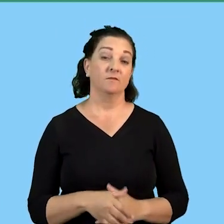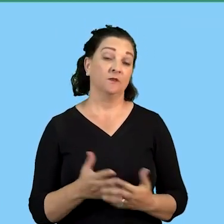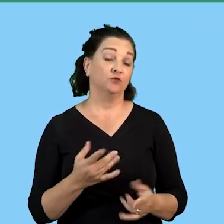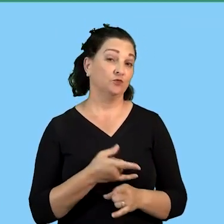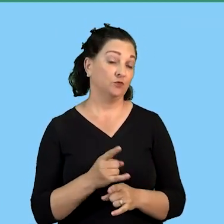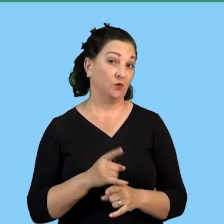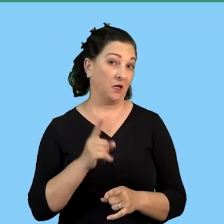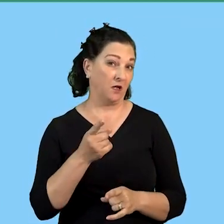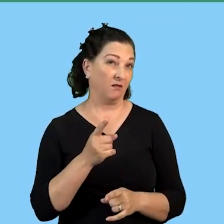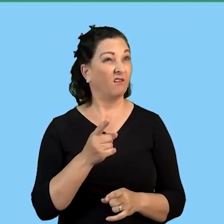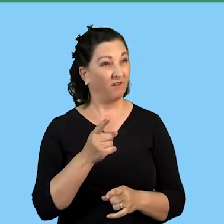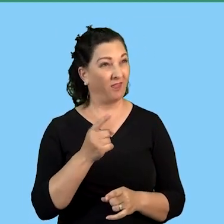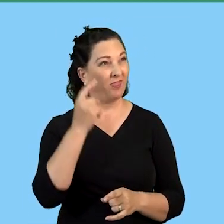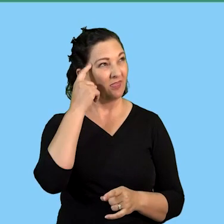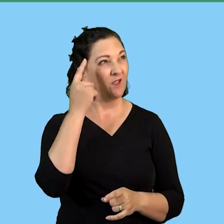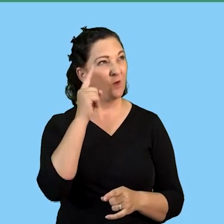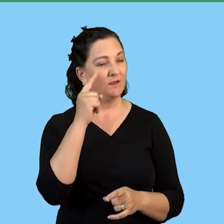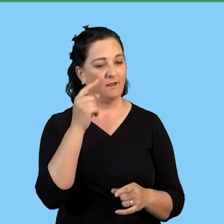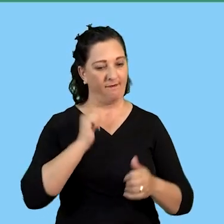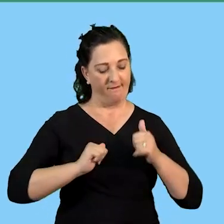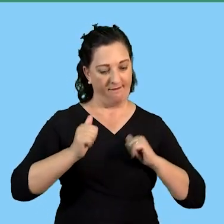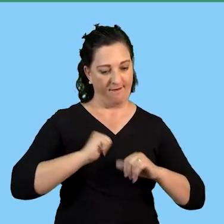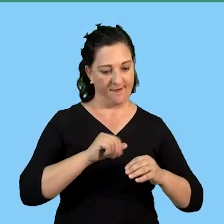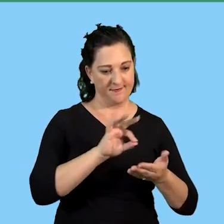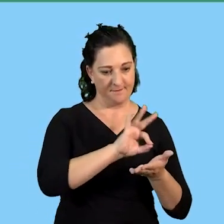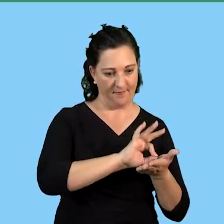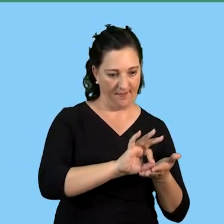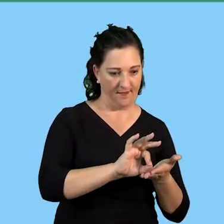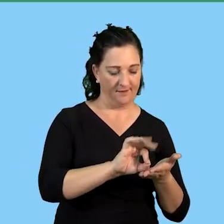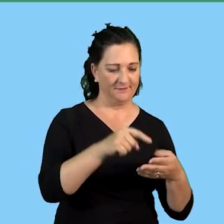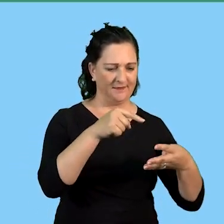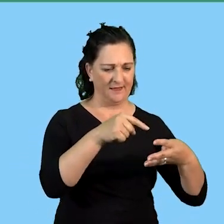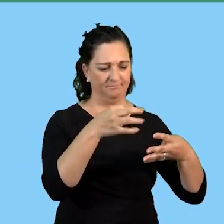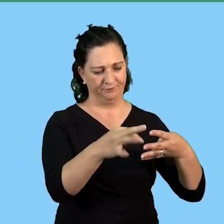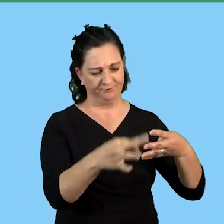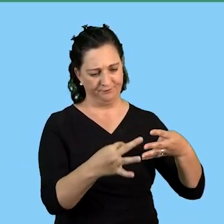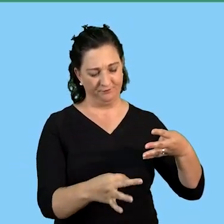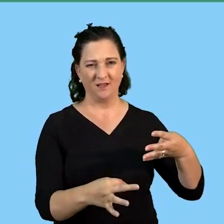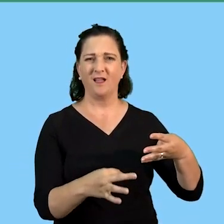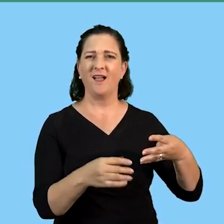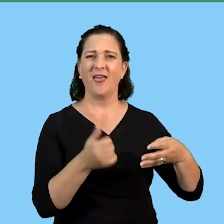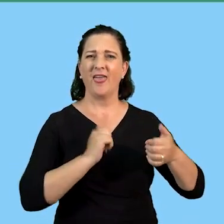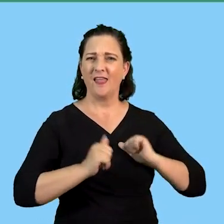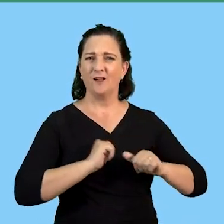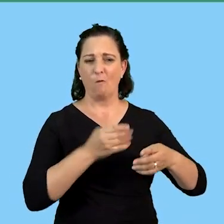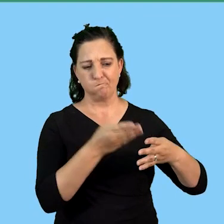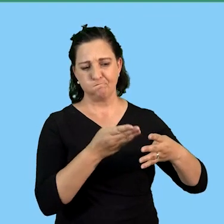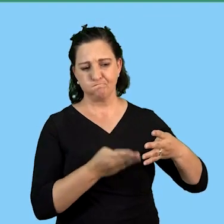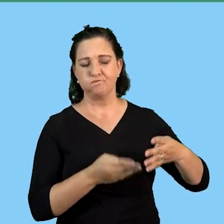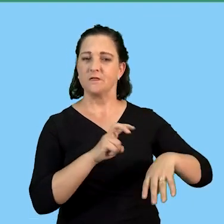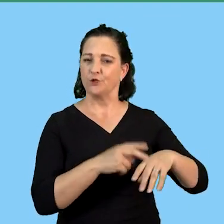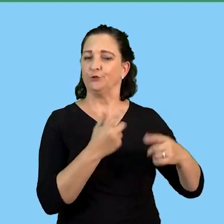are talking about an action plan we are referring to that detailed plan of all the actions that has to be